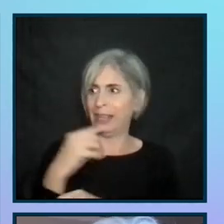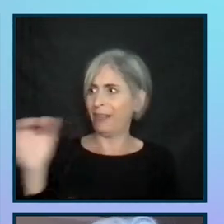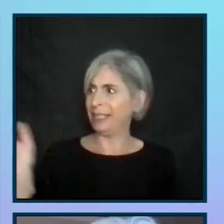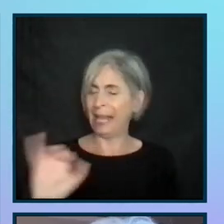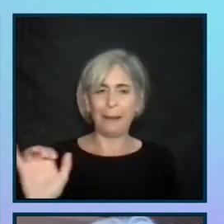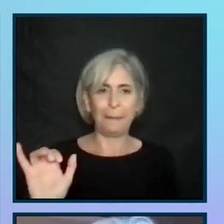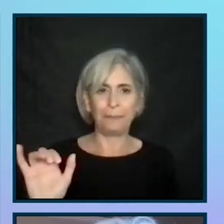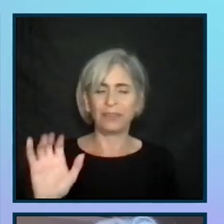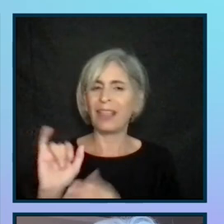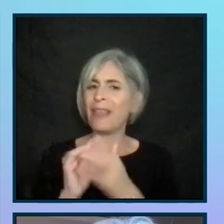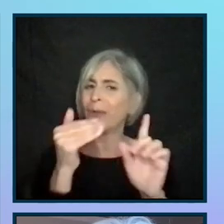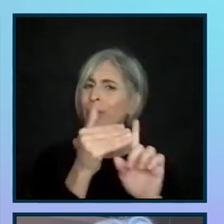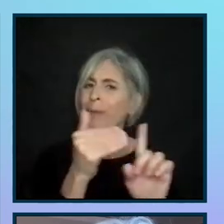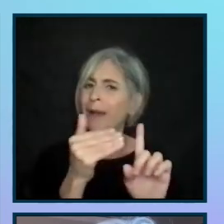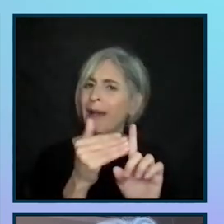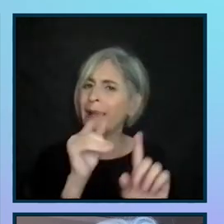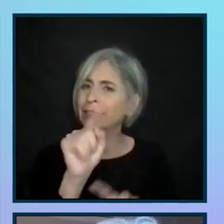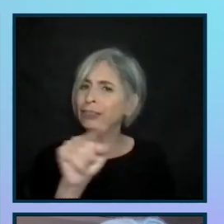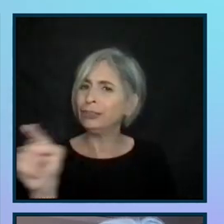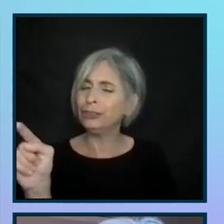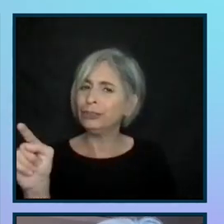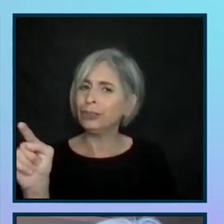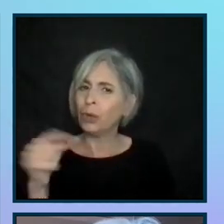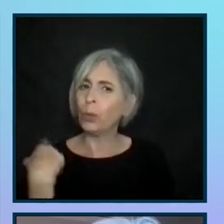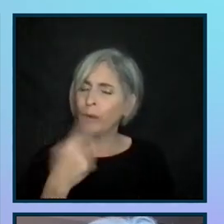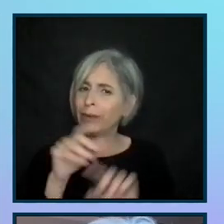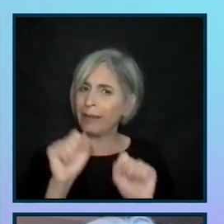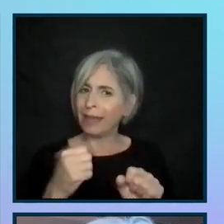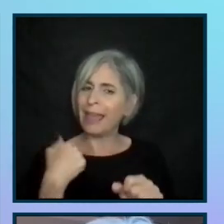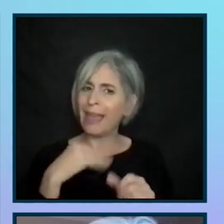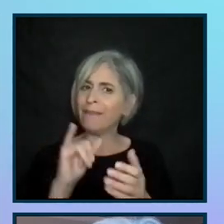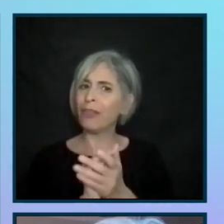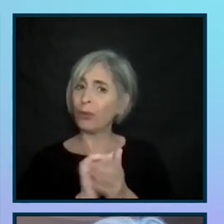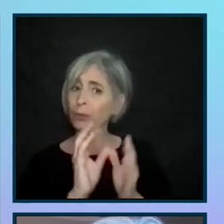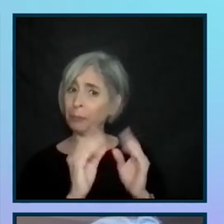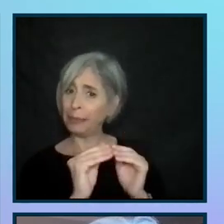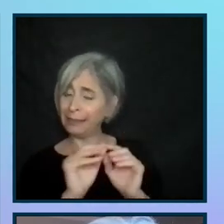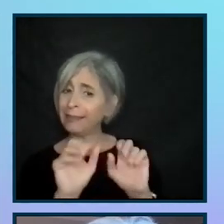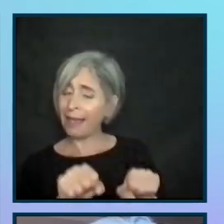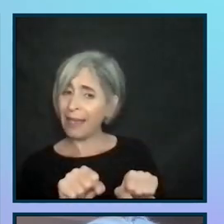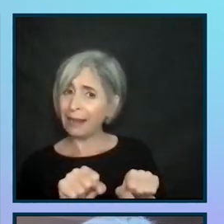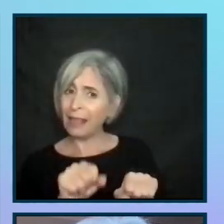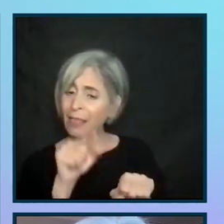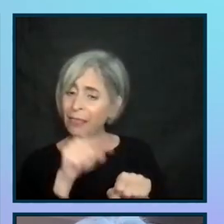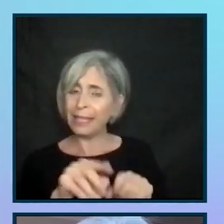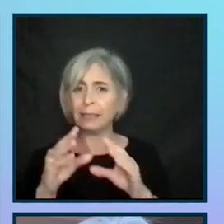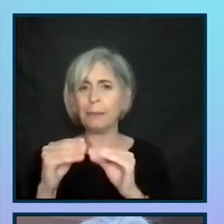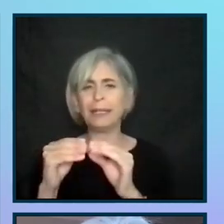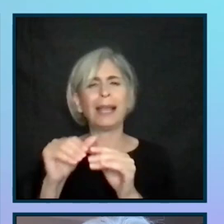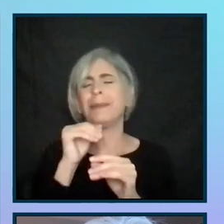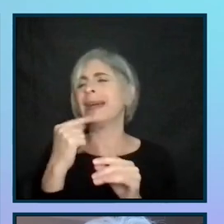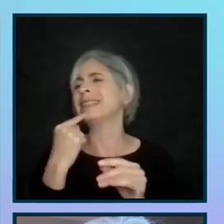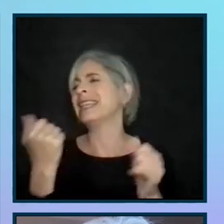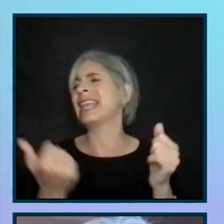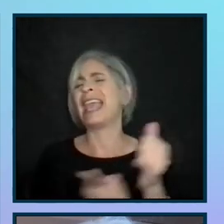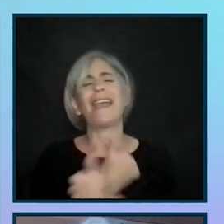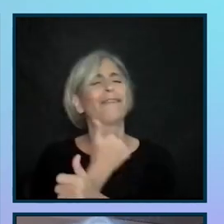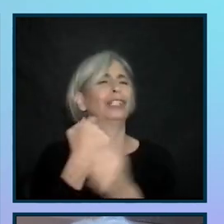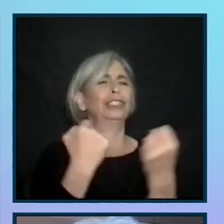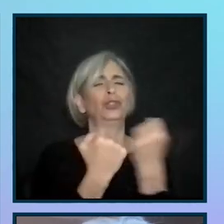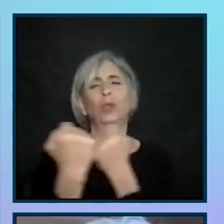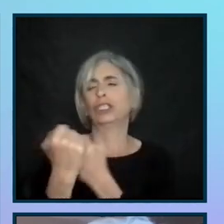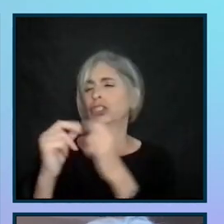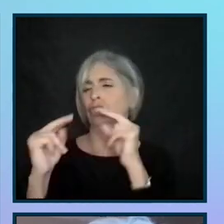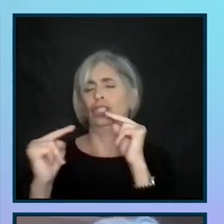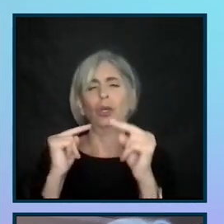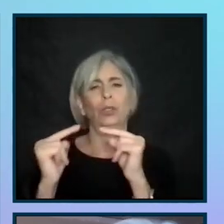is a reminder that we can all have these kinds of meetings and these kinds of meetings. I'm not saying every structured negotiation case, you